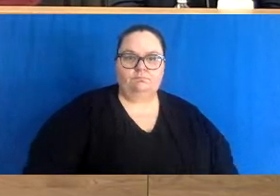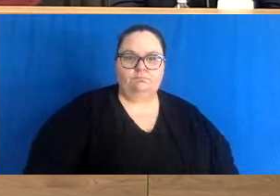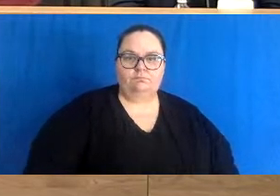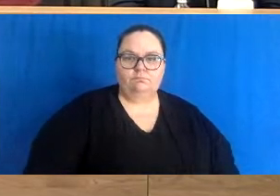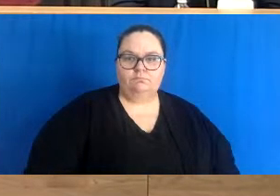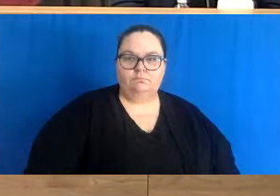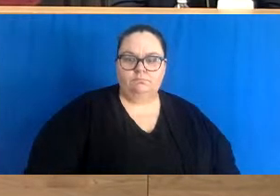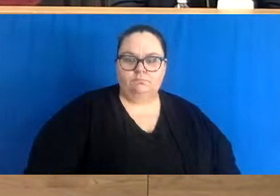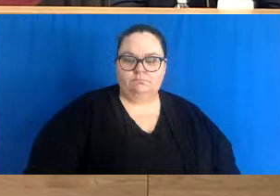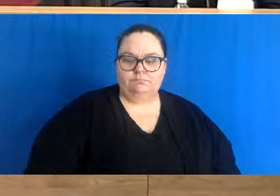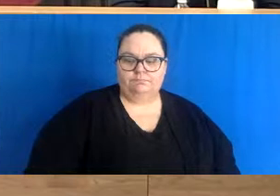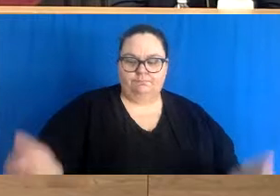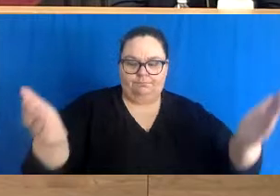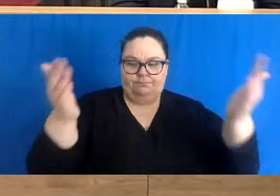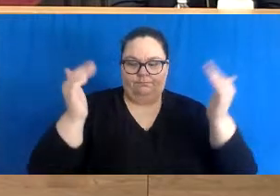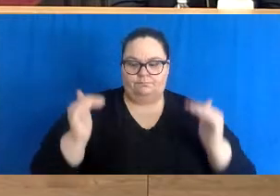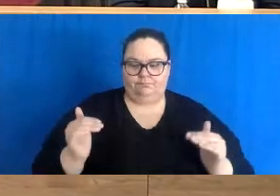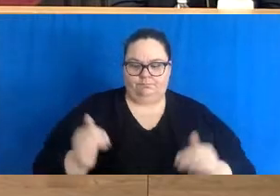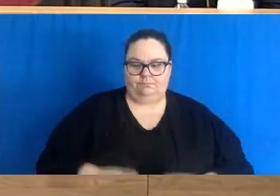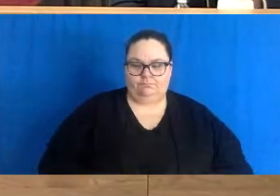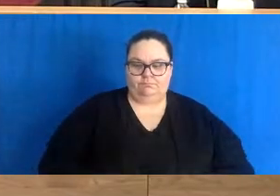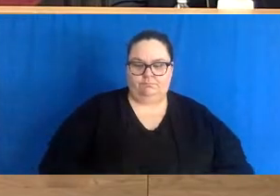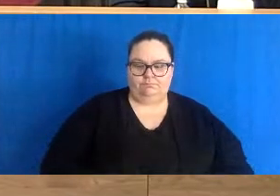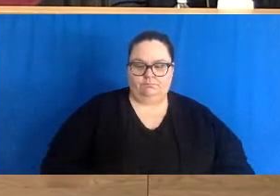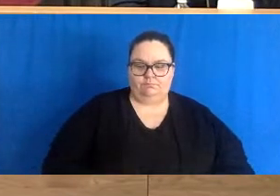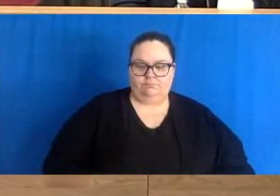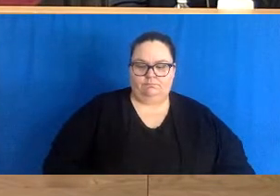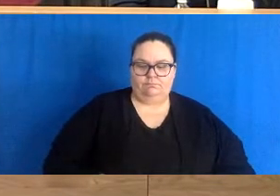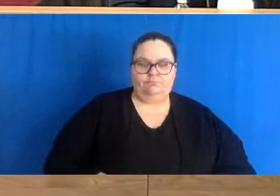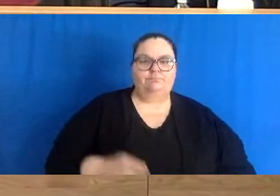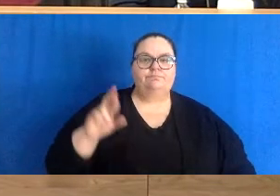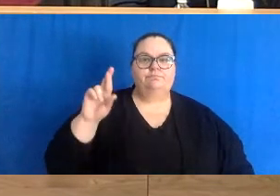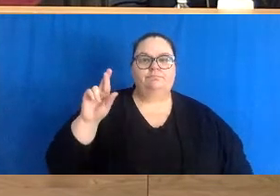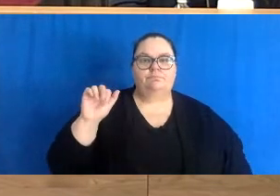We'll now go to Eloise Rodriguez of Radio Canada.